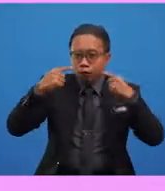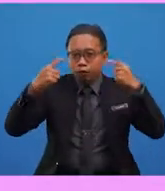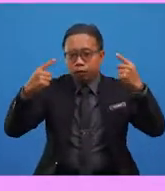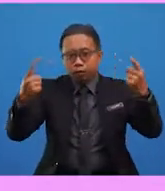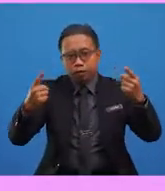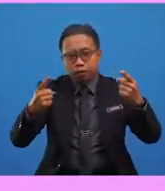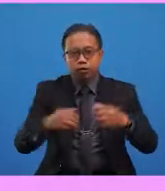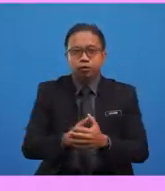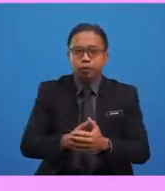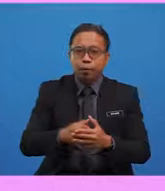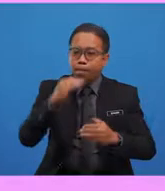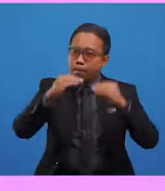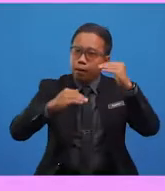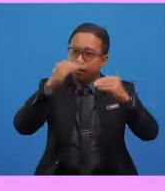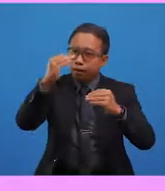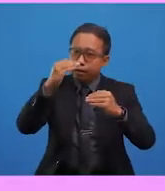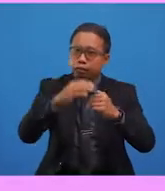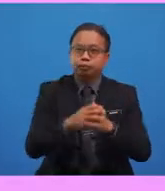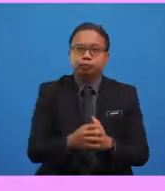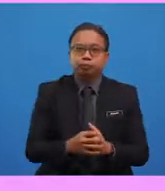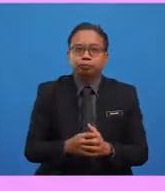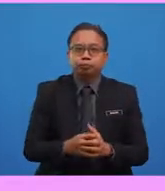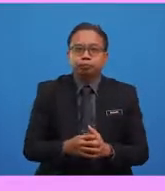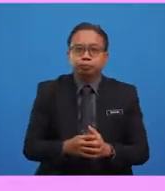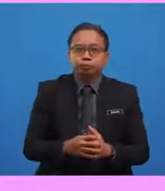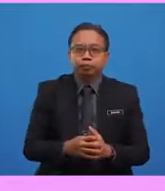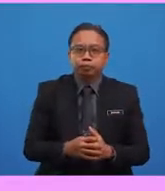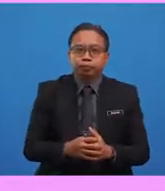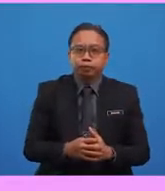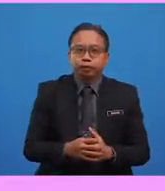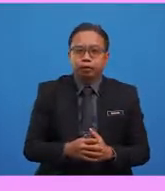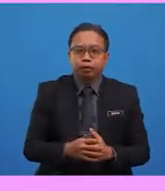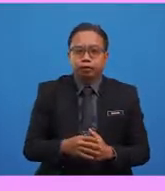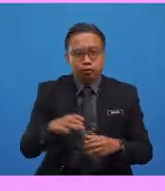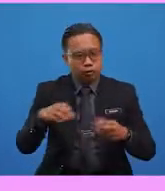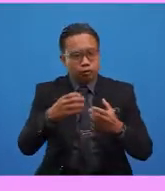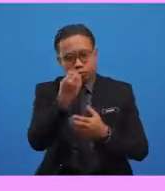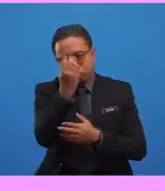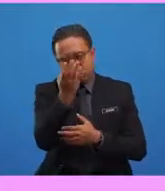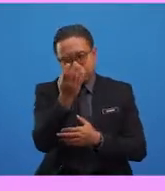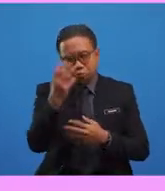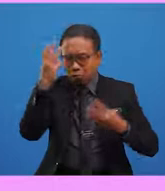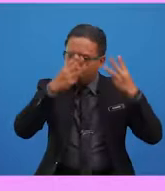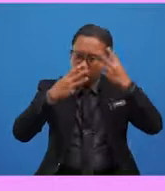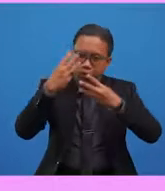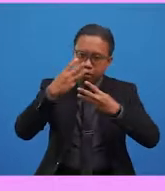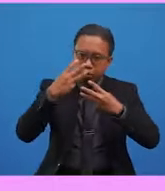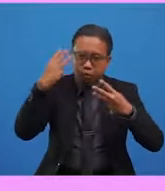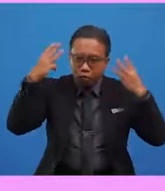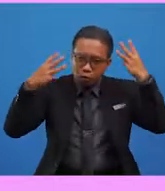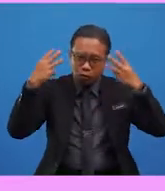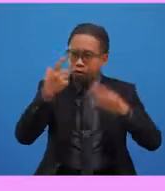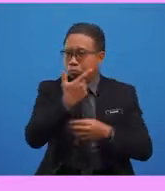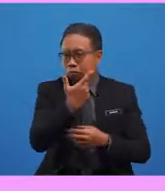buildings, statues, and books. Well, boys and girls, I'm not trying to worry you out but we still